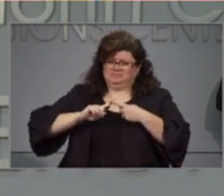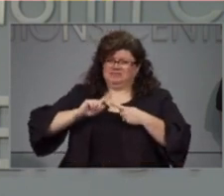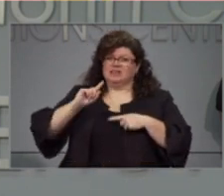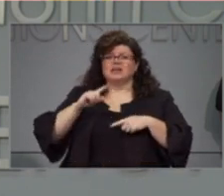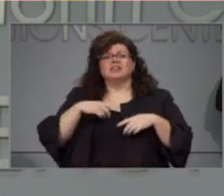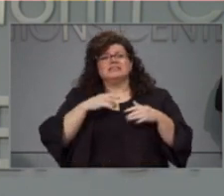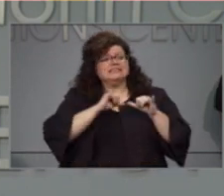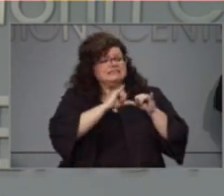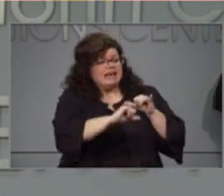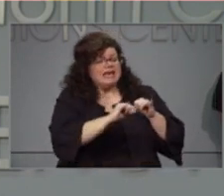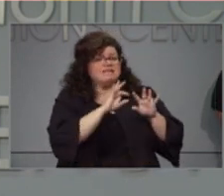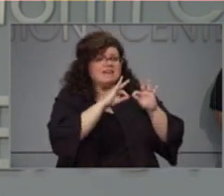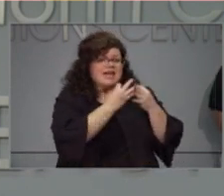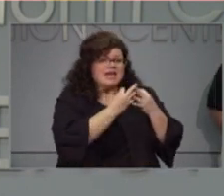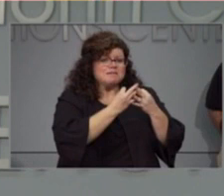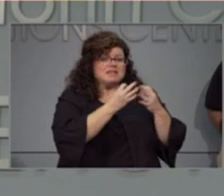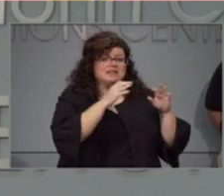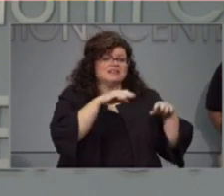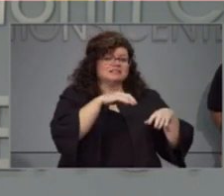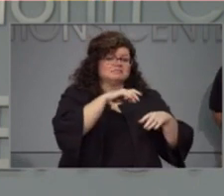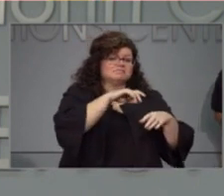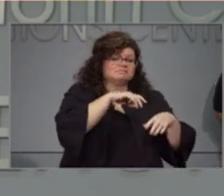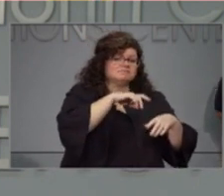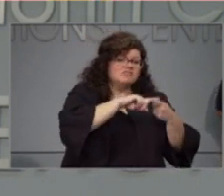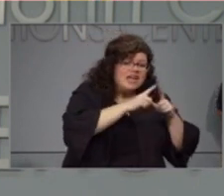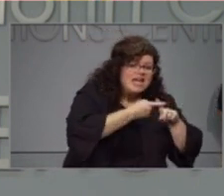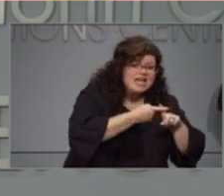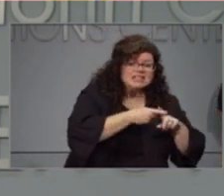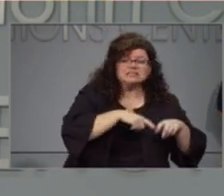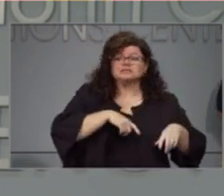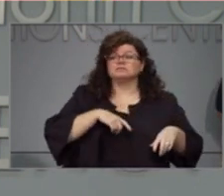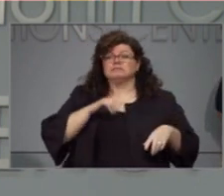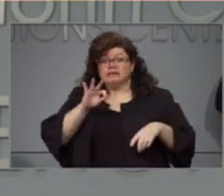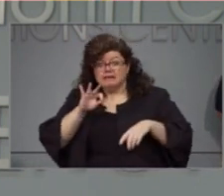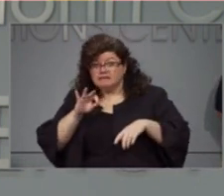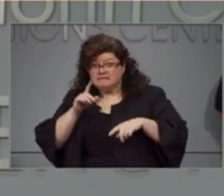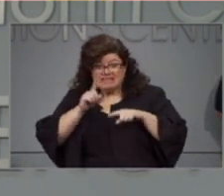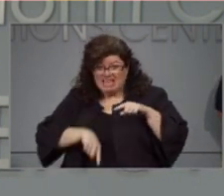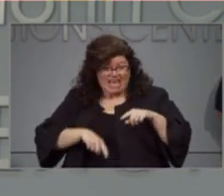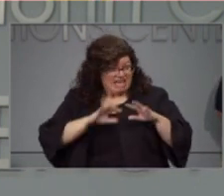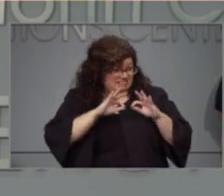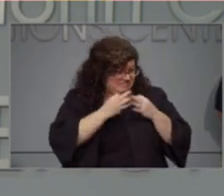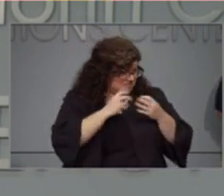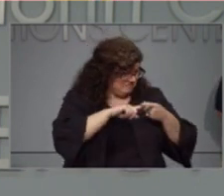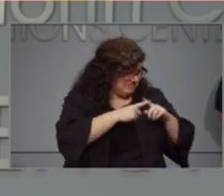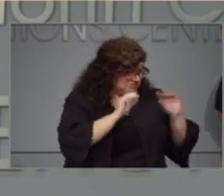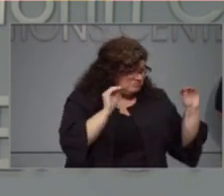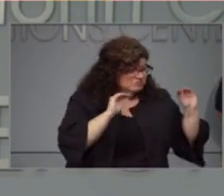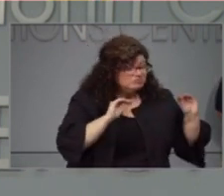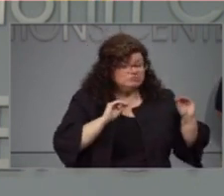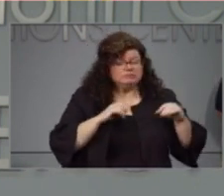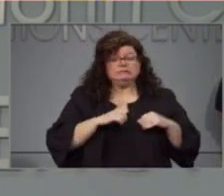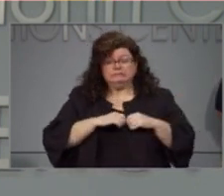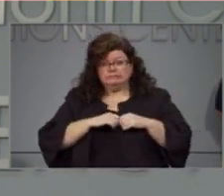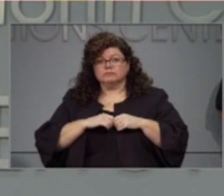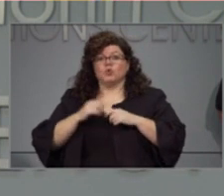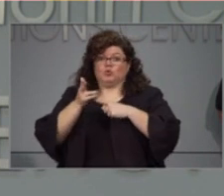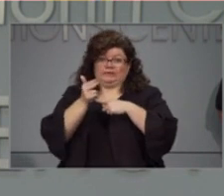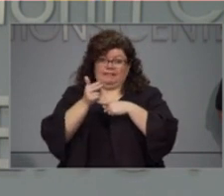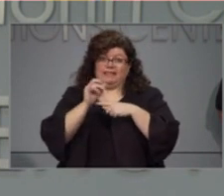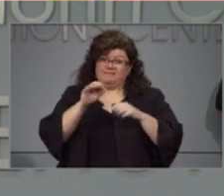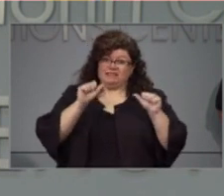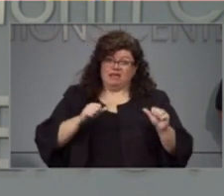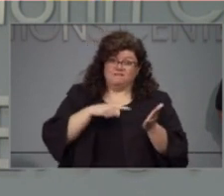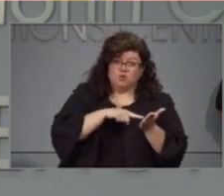And if that doesn't work, a hotel is the next option, if you can afford it. But no, shelters will be available